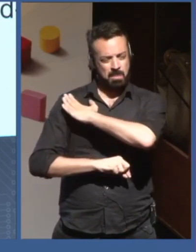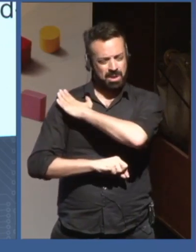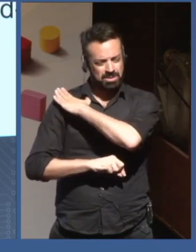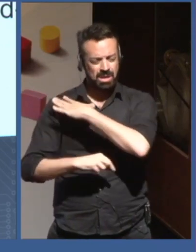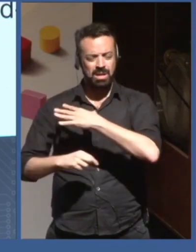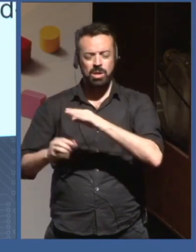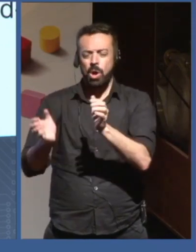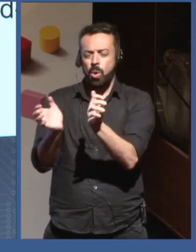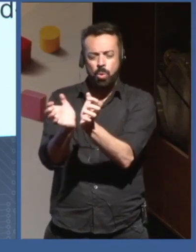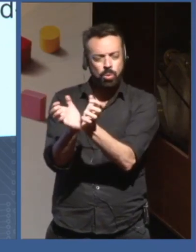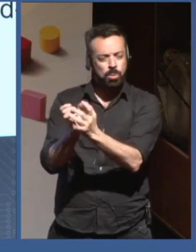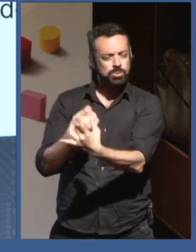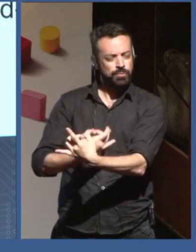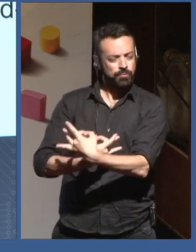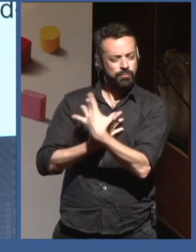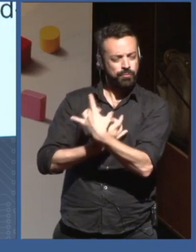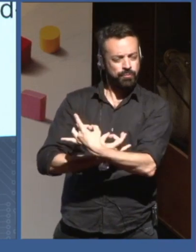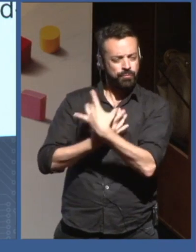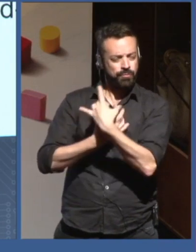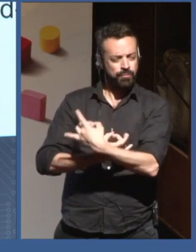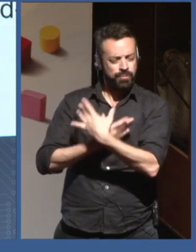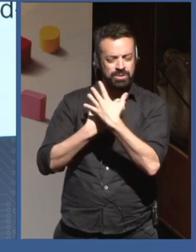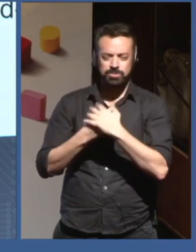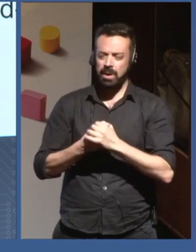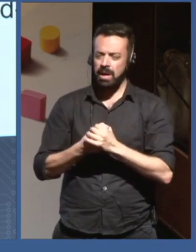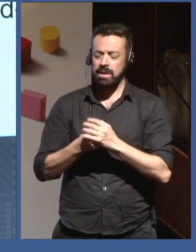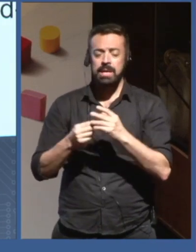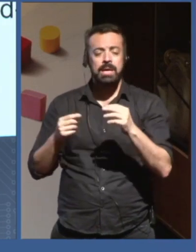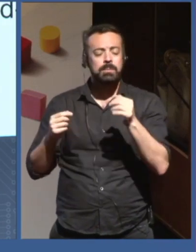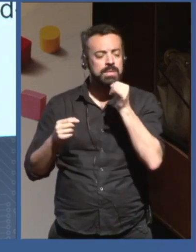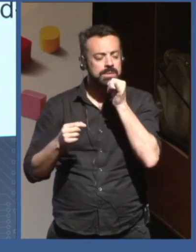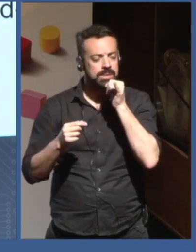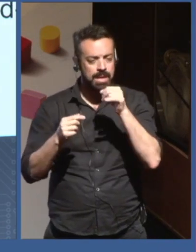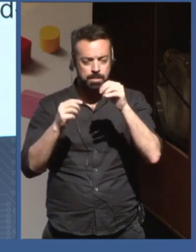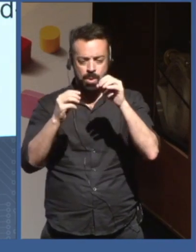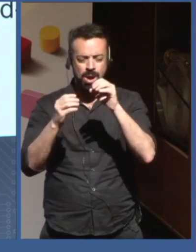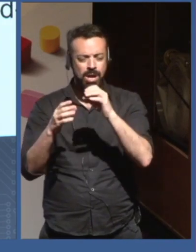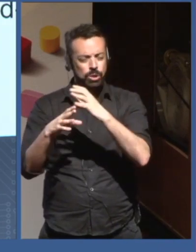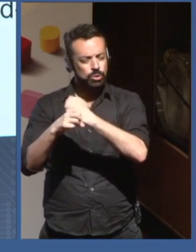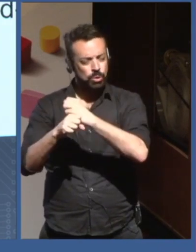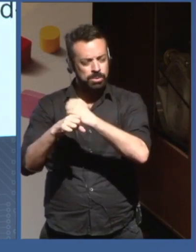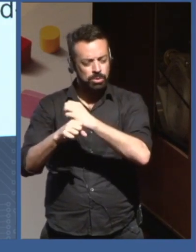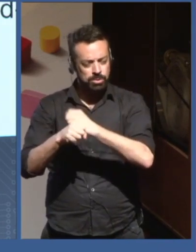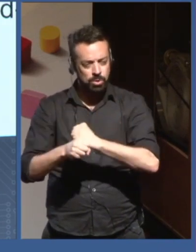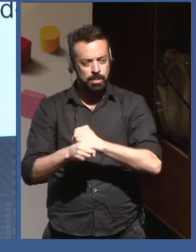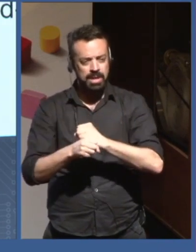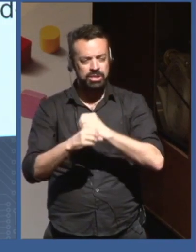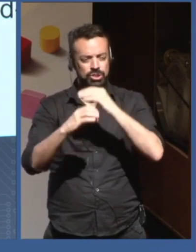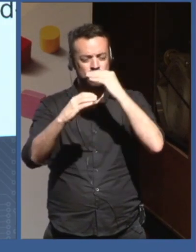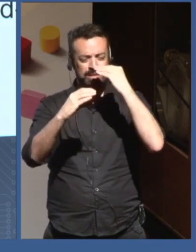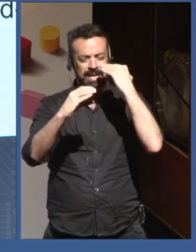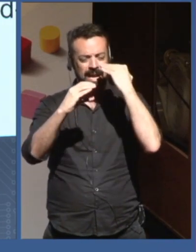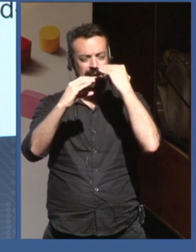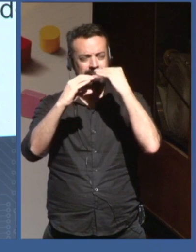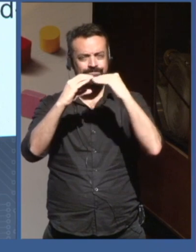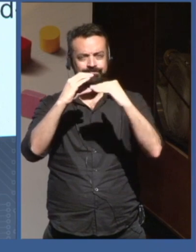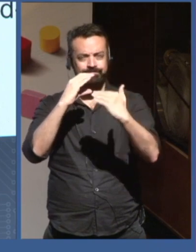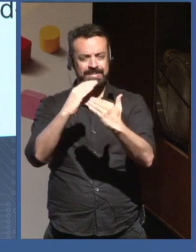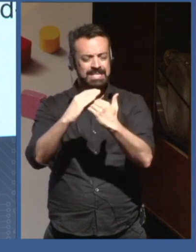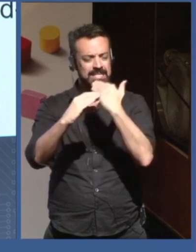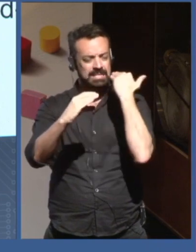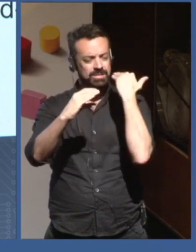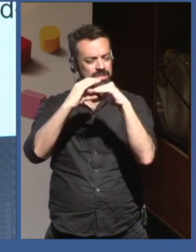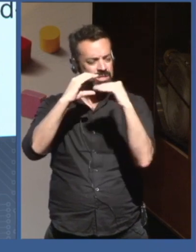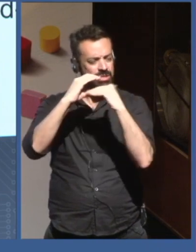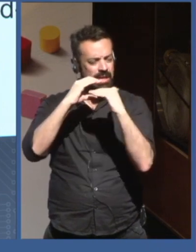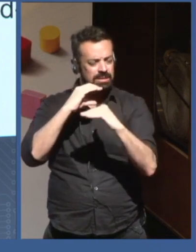credit score. If everybody has a credit score or has a social score based on how well they behave, et cetera, then it becomes